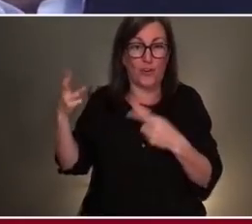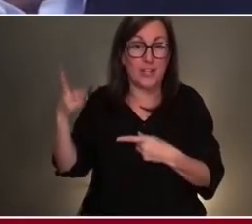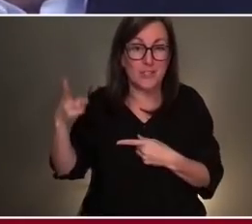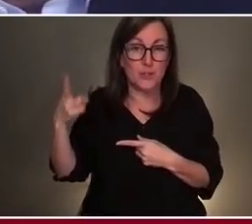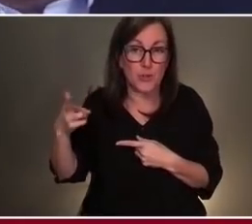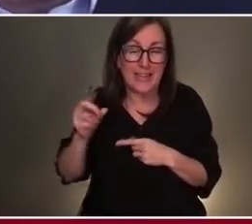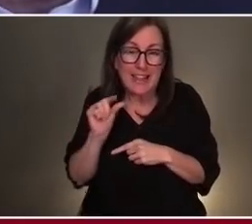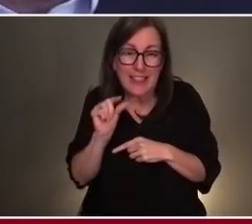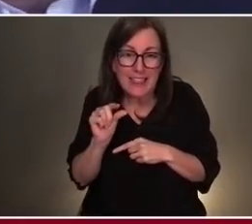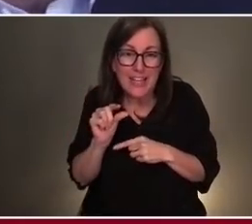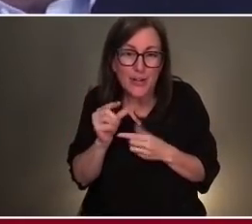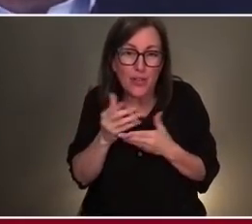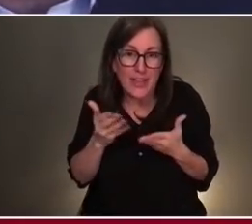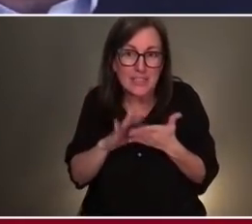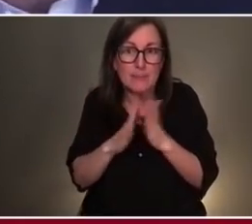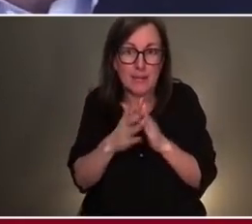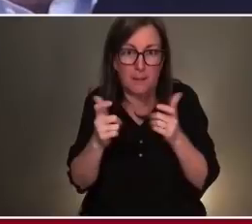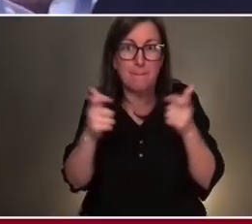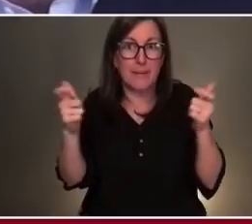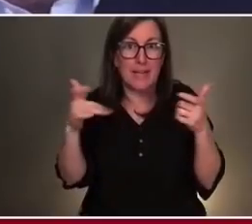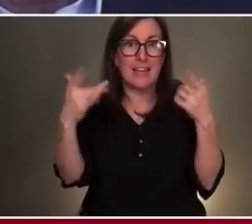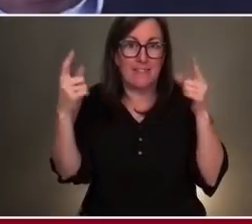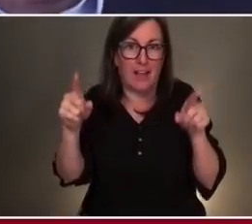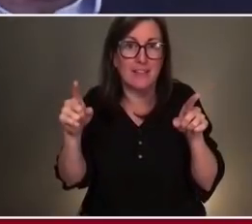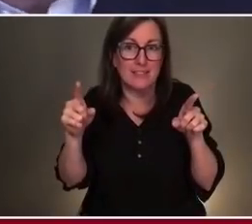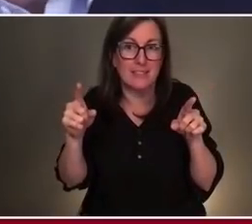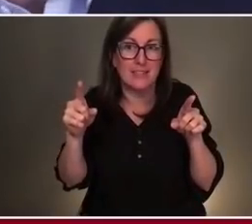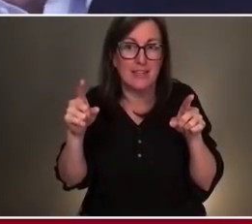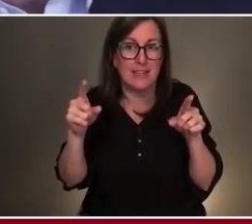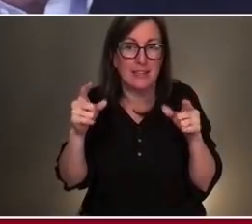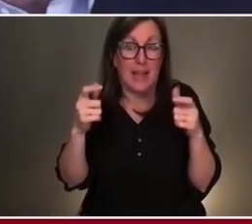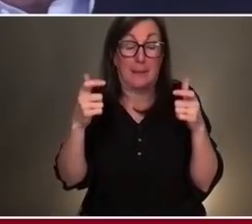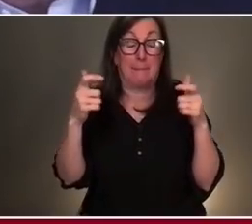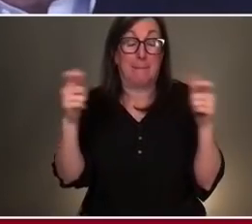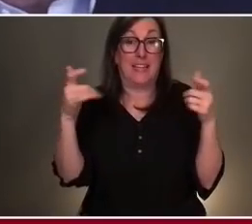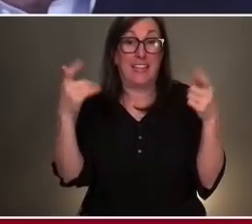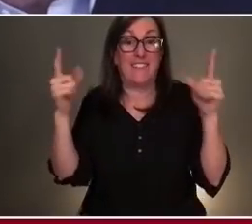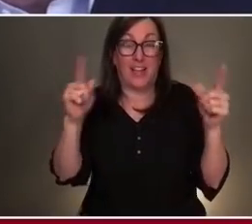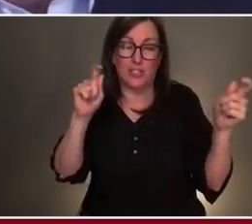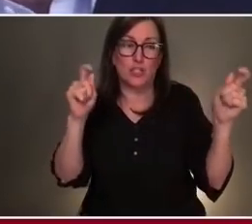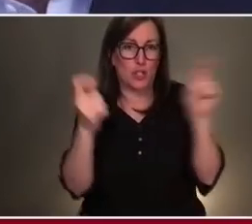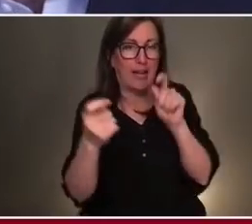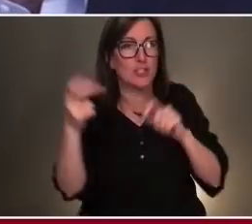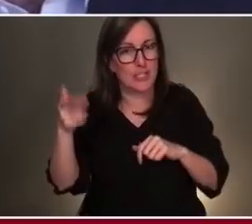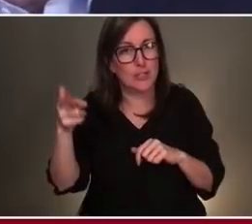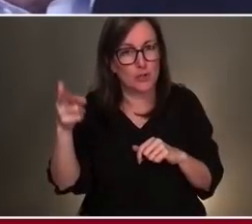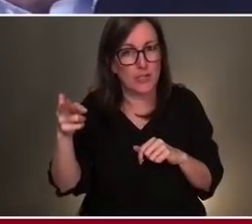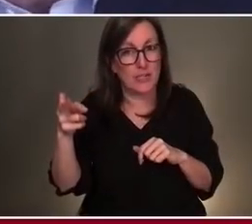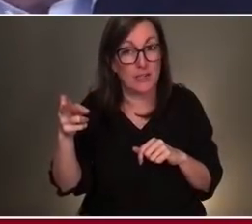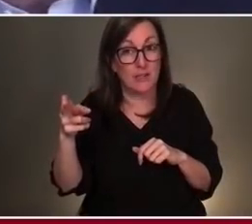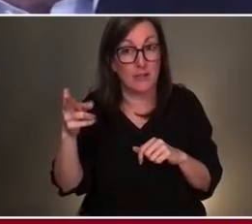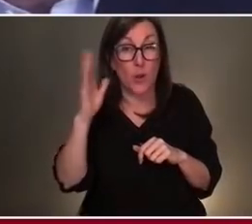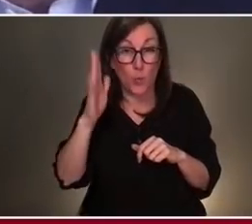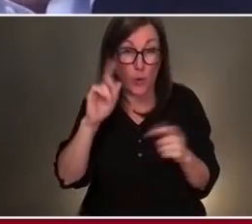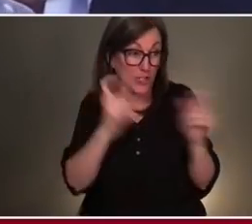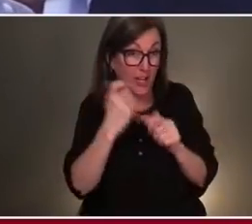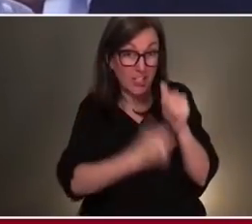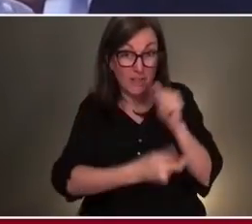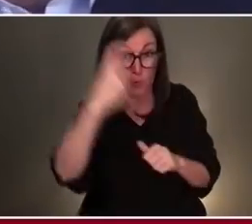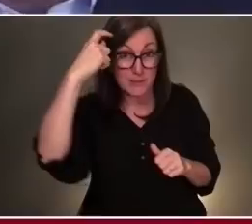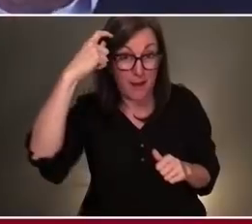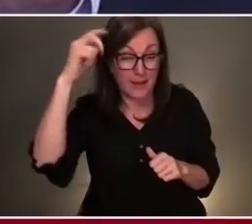events become big events and eventually monumental events that change the course of history. Will we change everyone's mind? No.